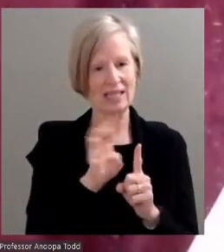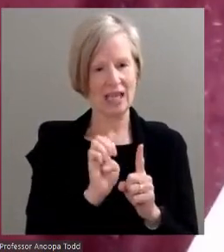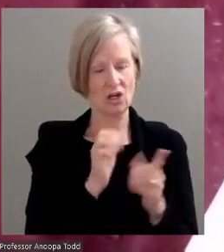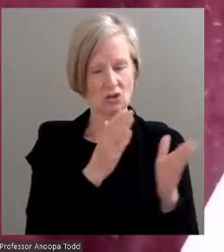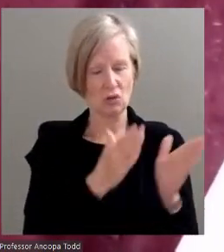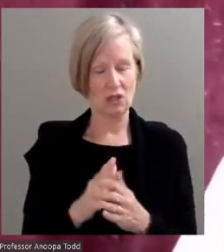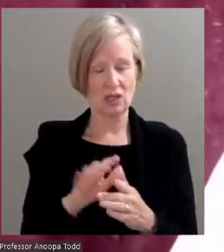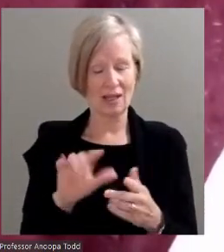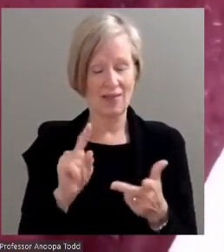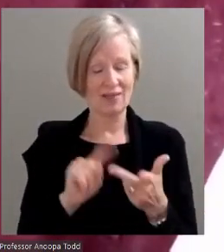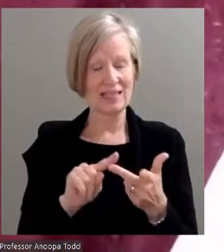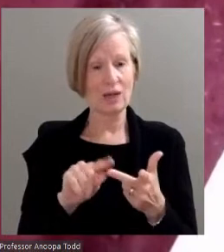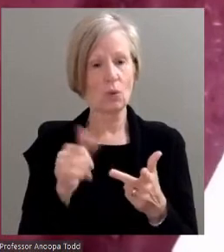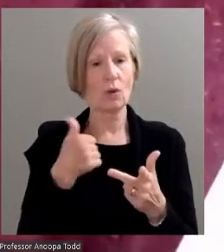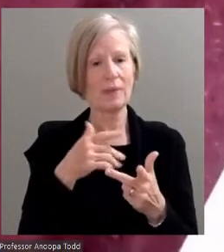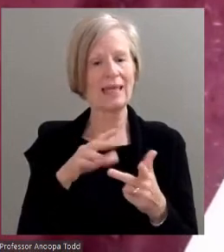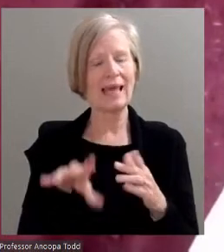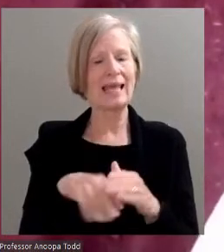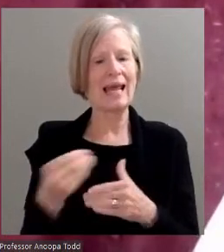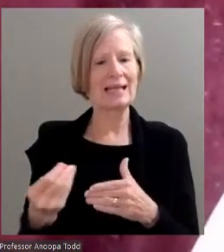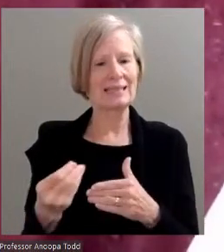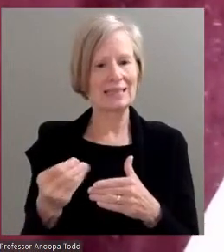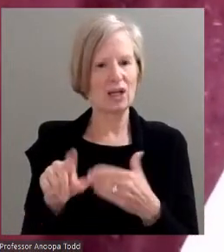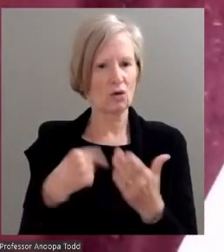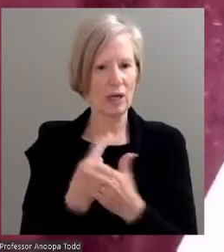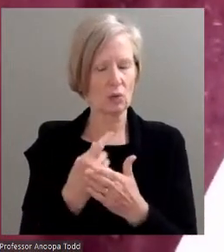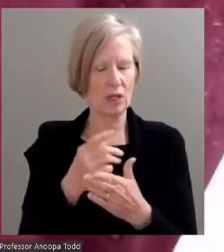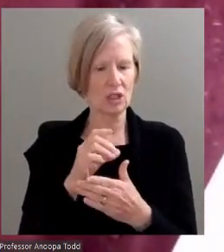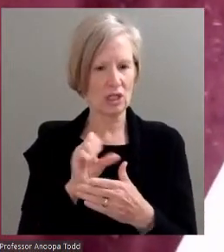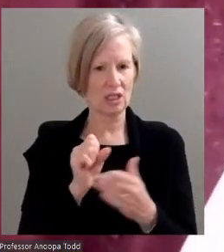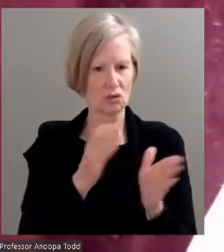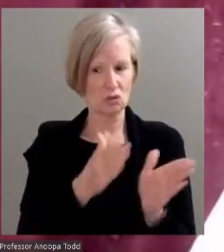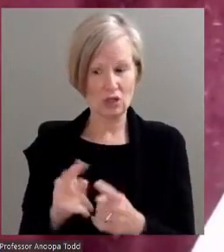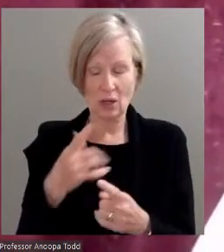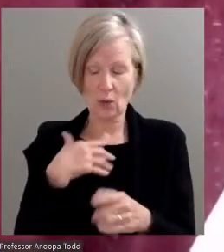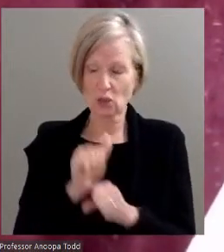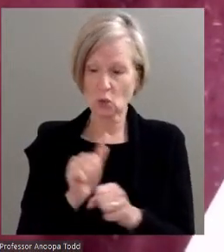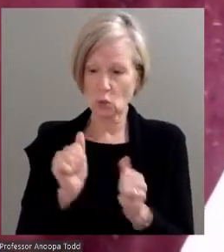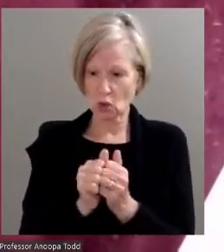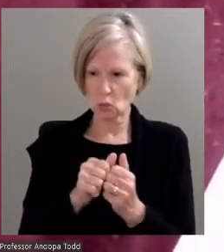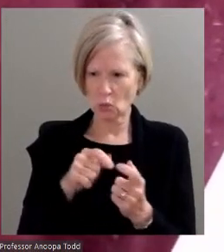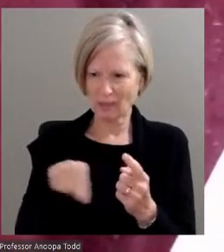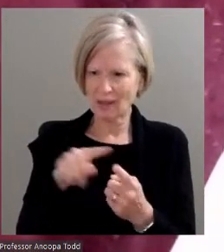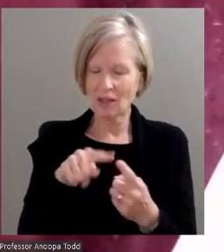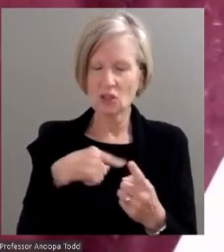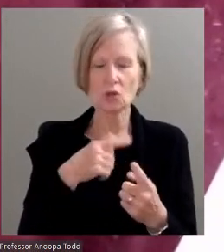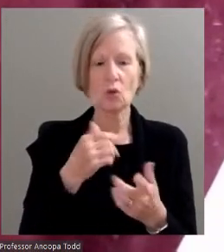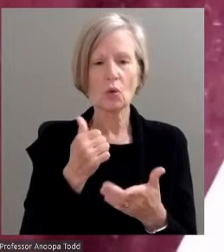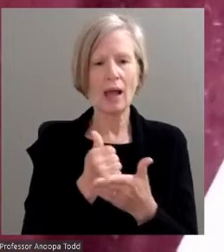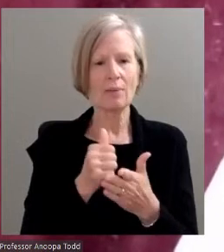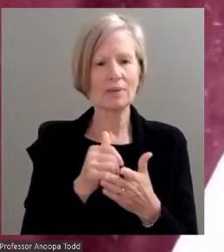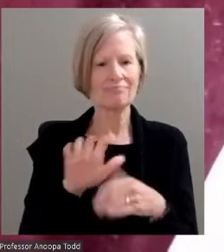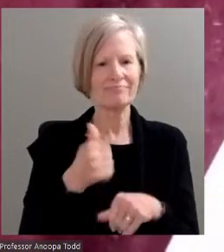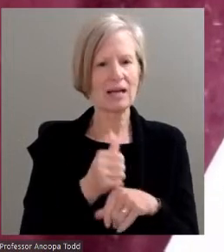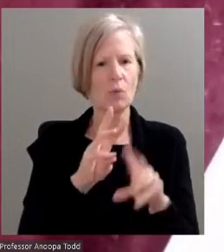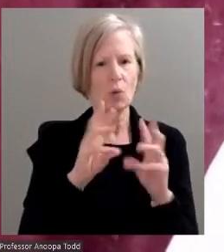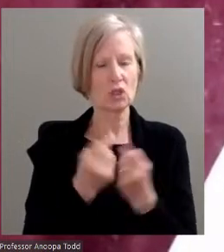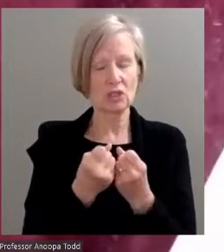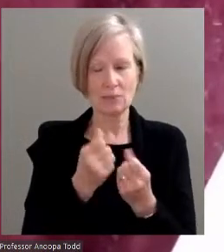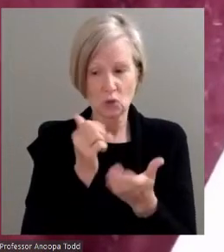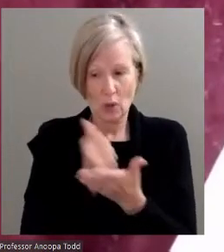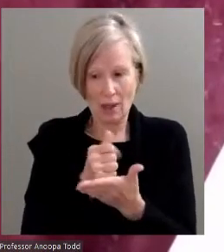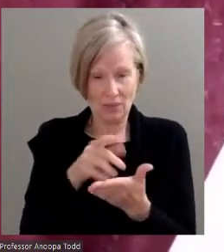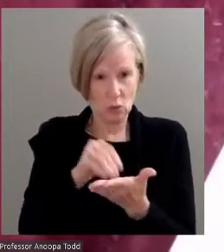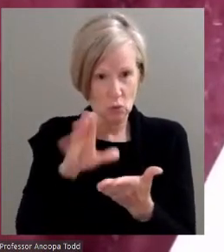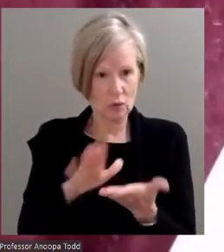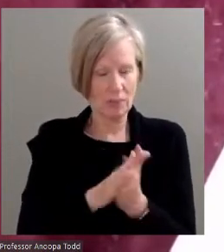exit strategy. I want to work with other board members and faculty and staff to create workshops to help students prepare for the workforce. There will be